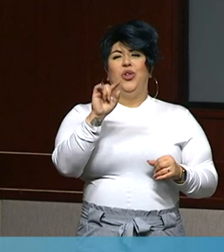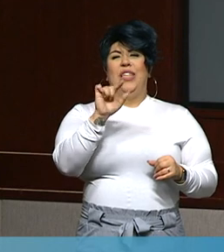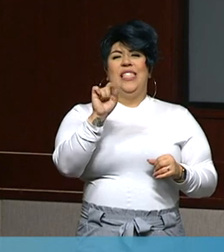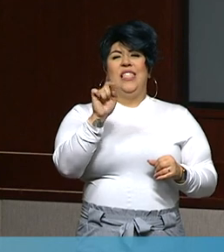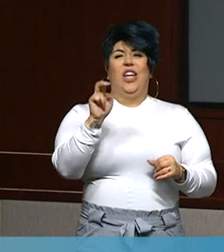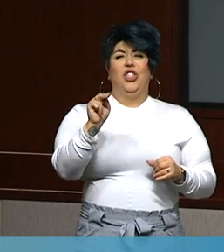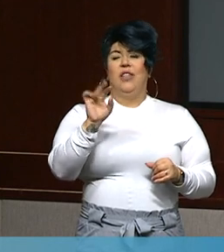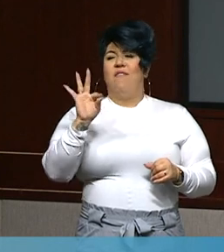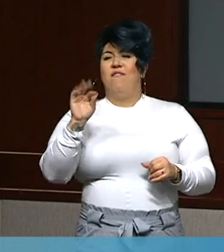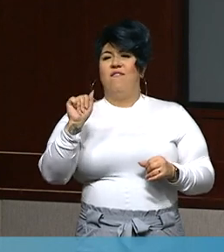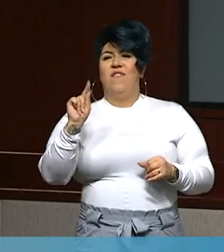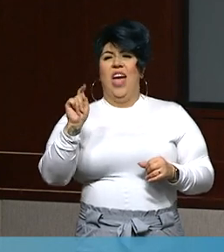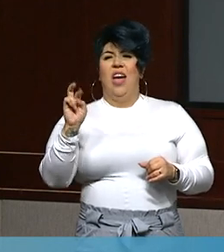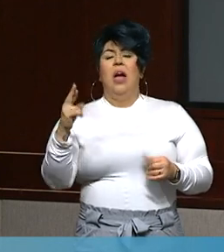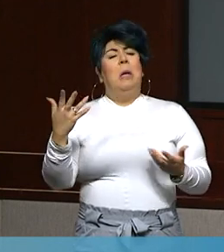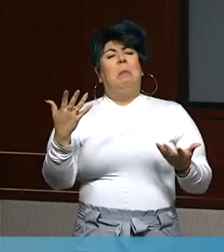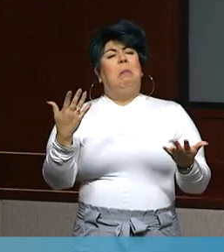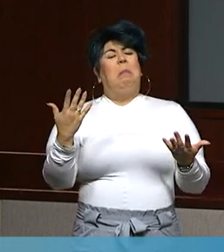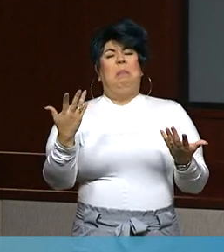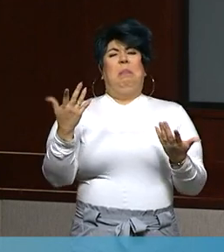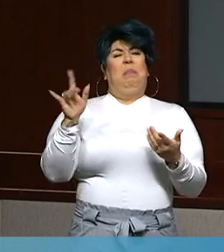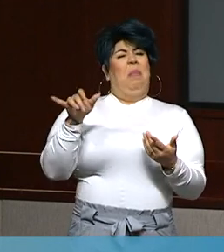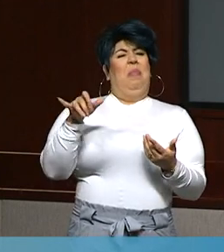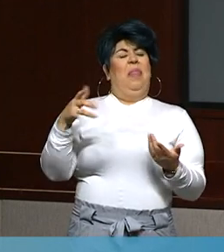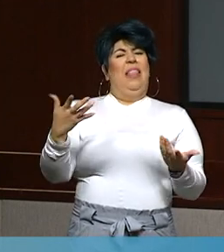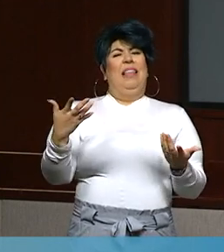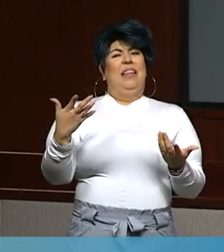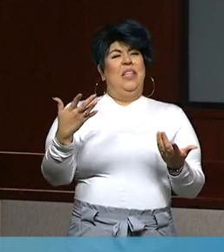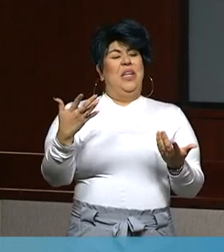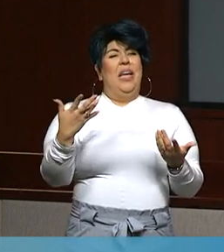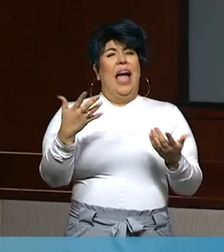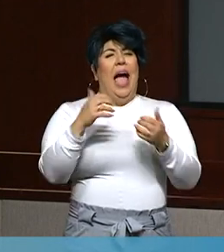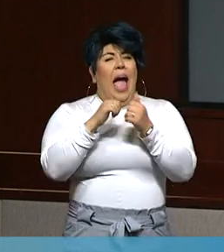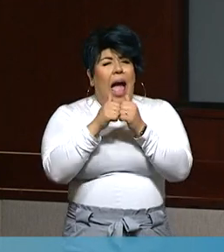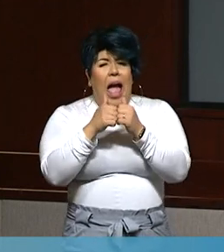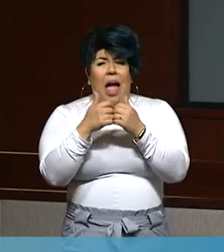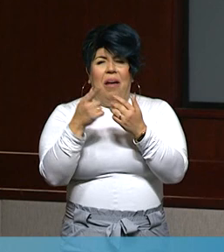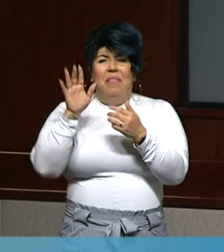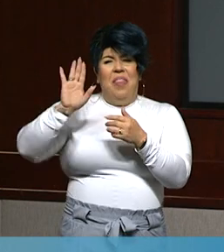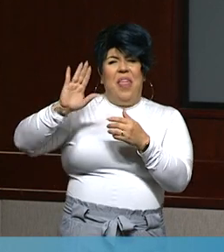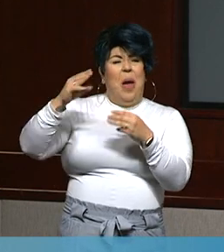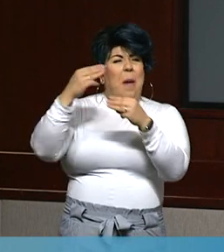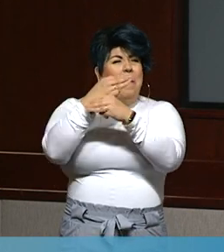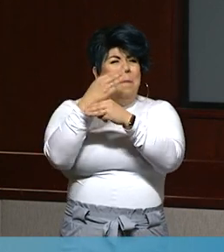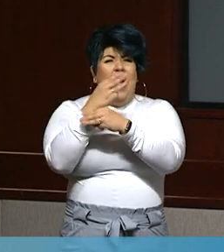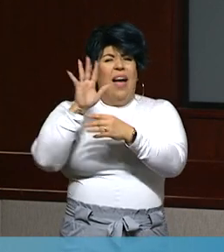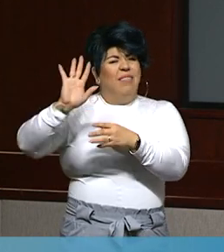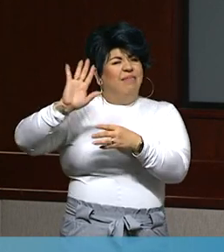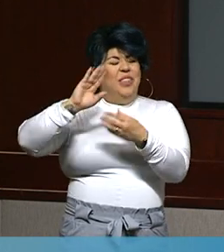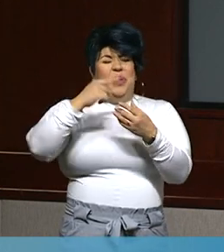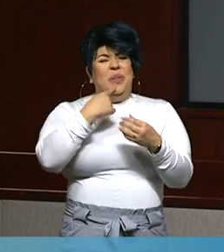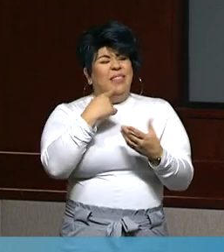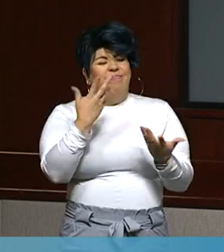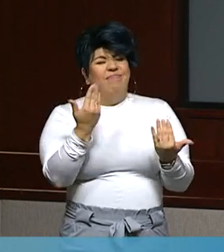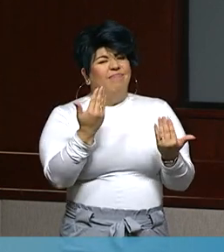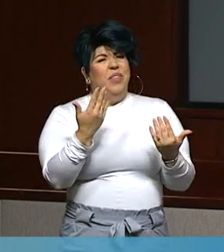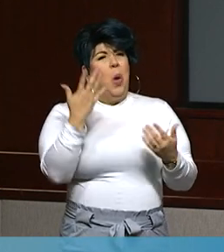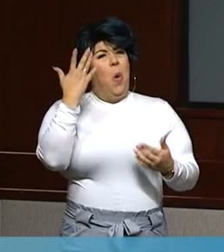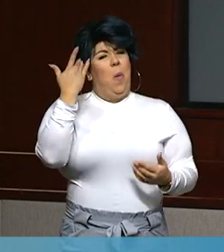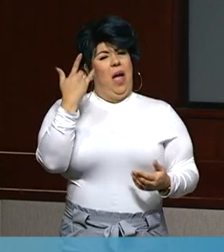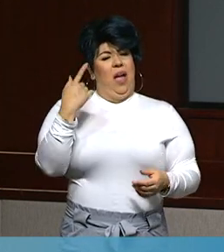kind of the math that goes into that one more time about standardization and why